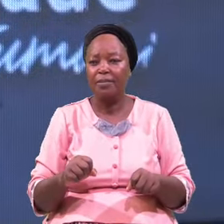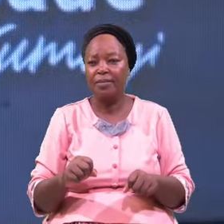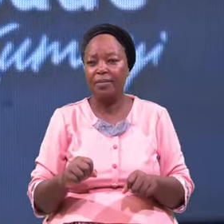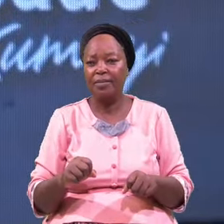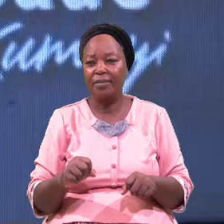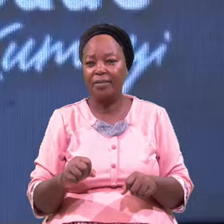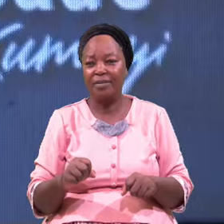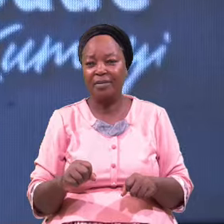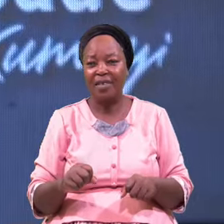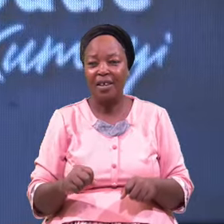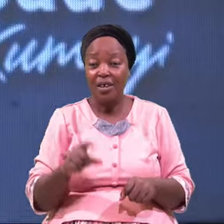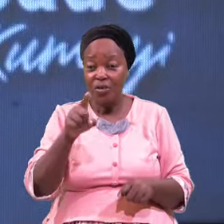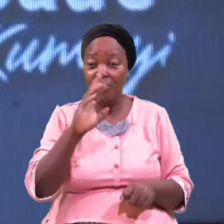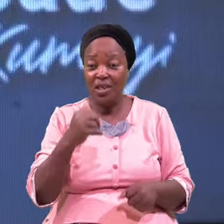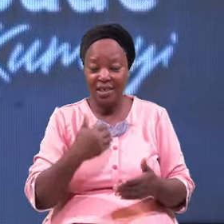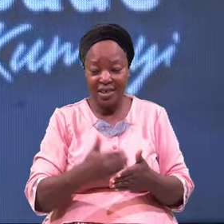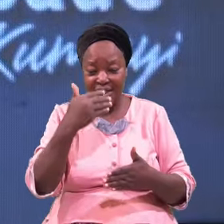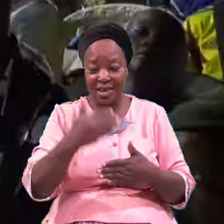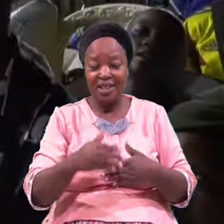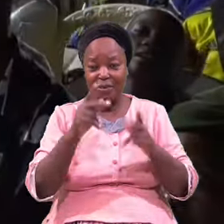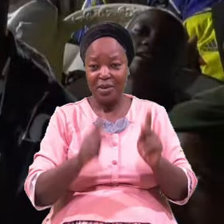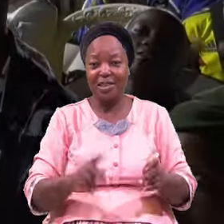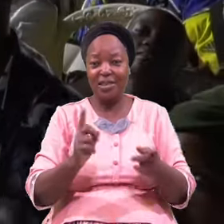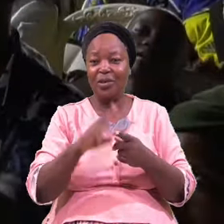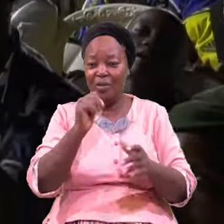You Are The Next One To Be Blessed Tonight